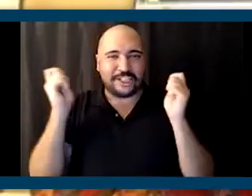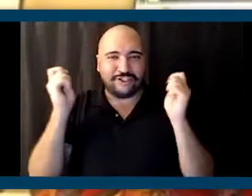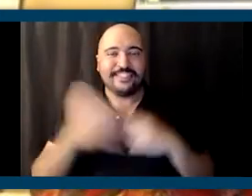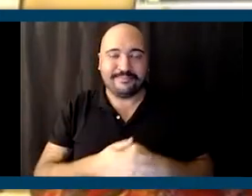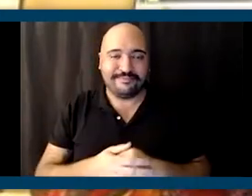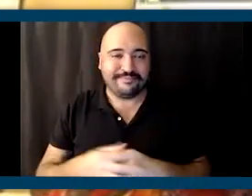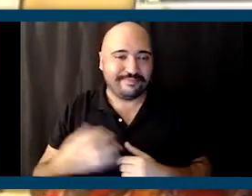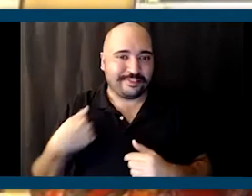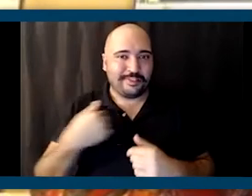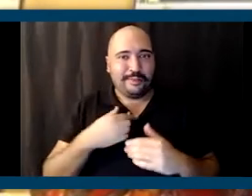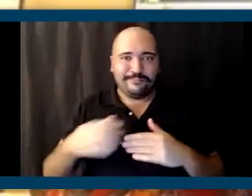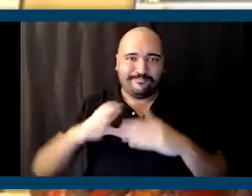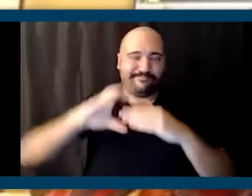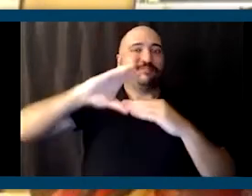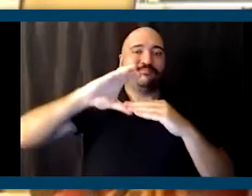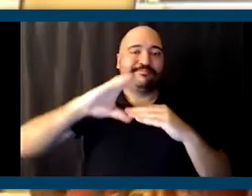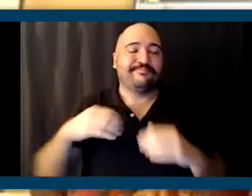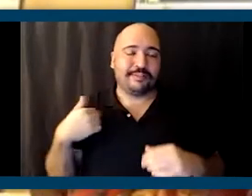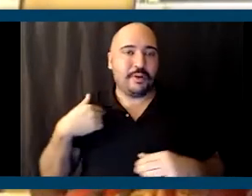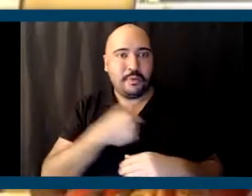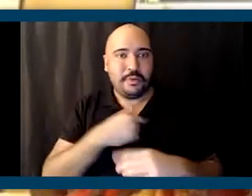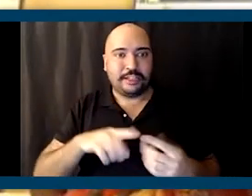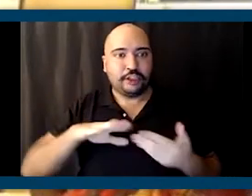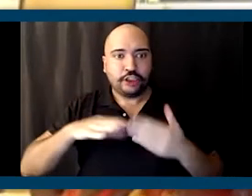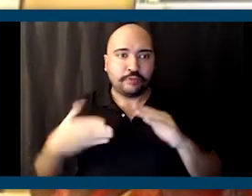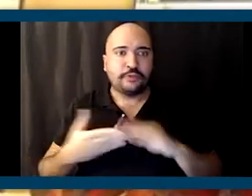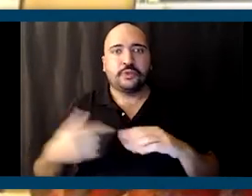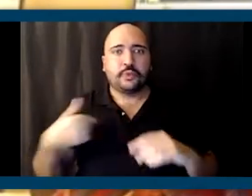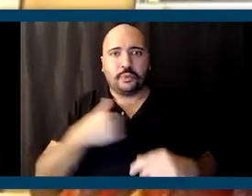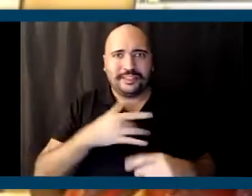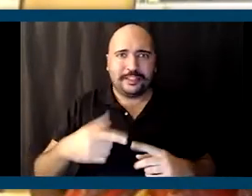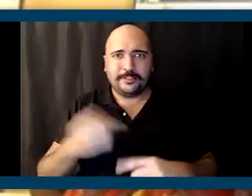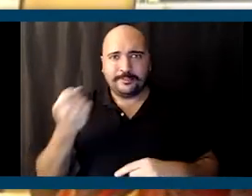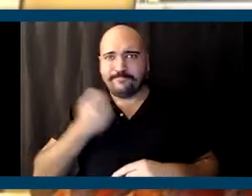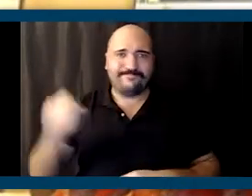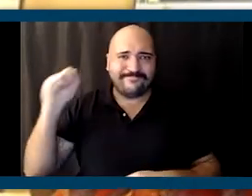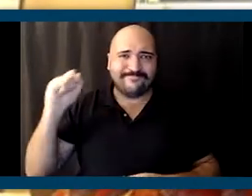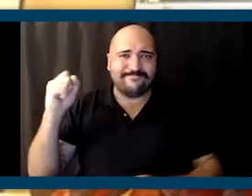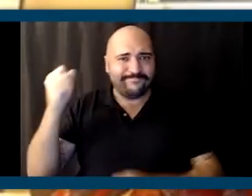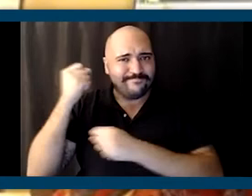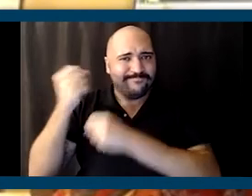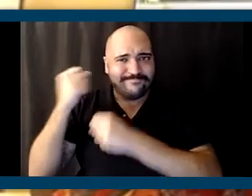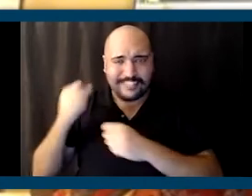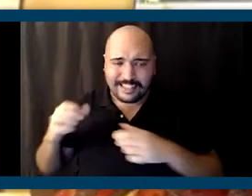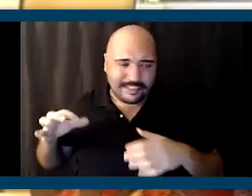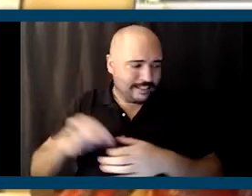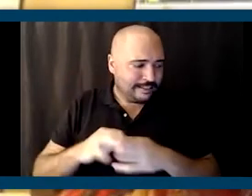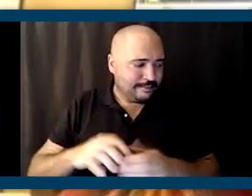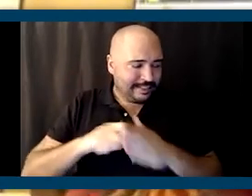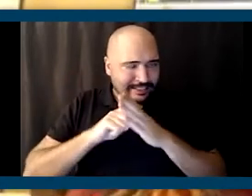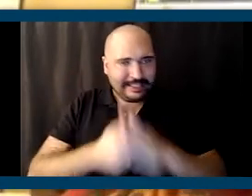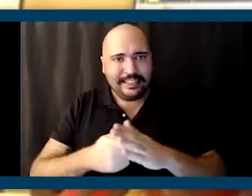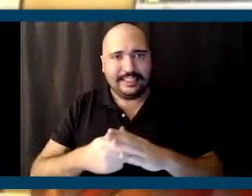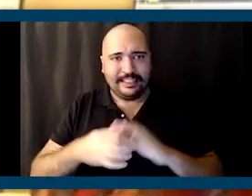And that is because as a community, we generally rally around key and core keys about life. We don't